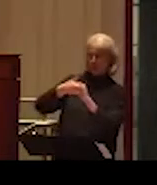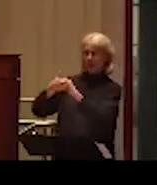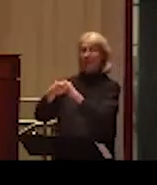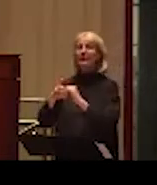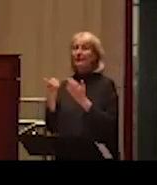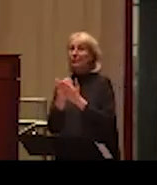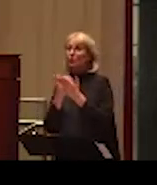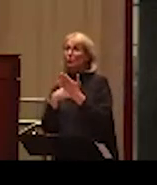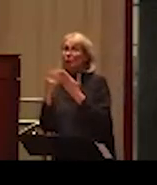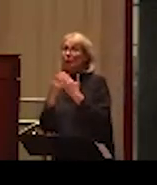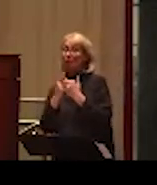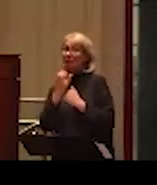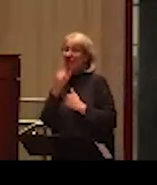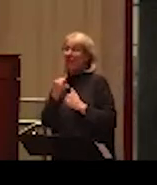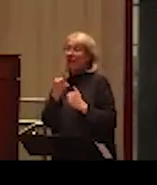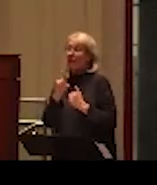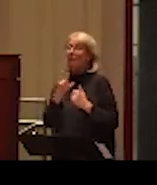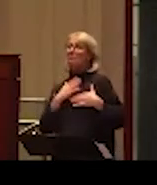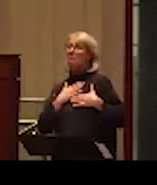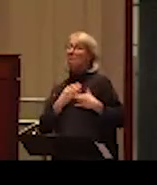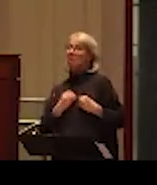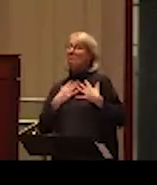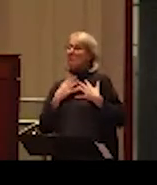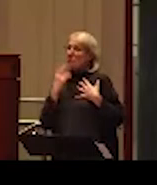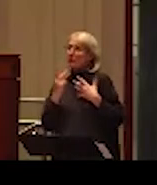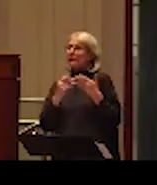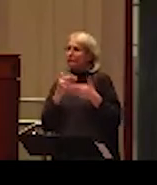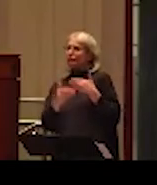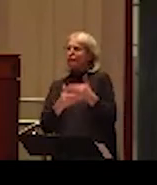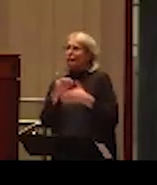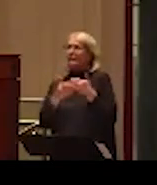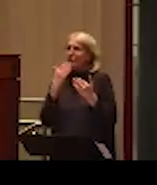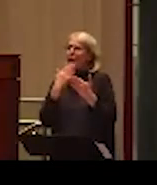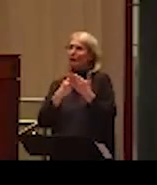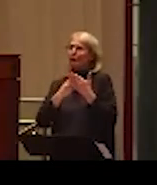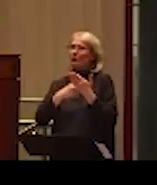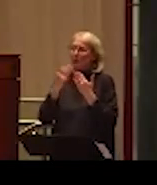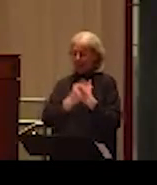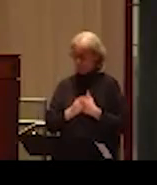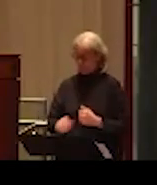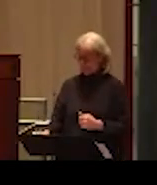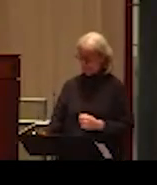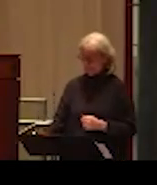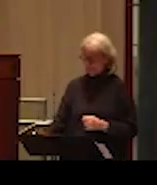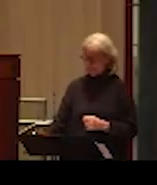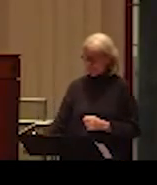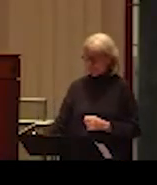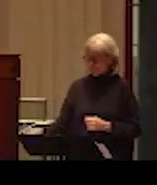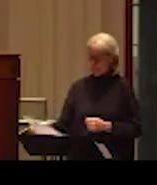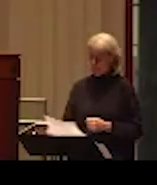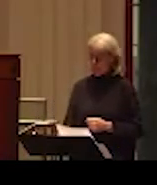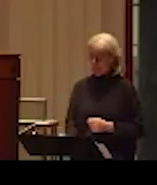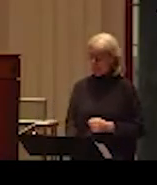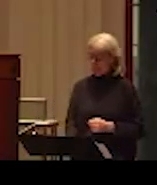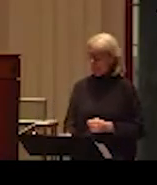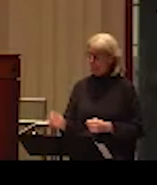and I'm very excited to see the results of this interesting initiative. And a couple of other examples of